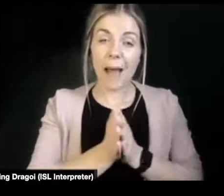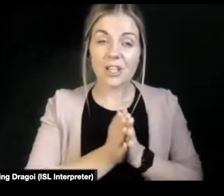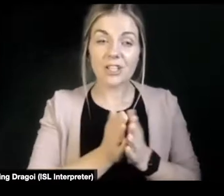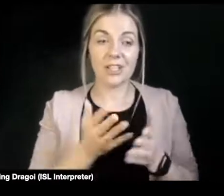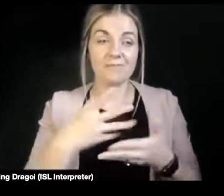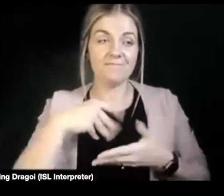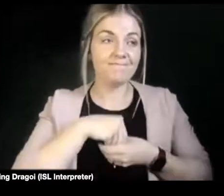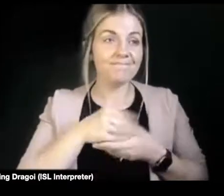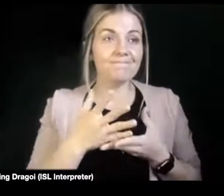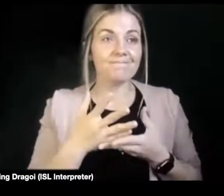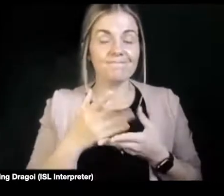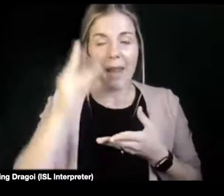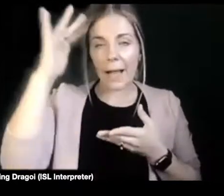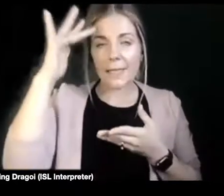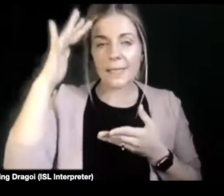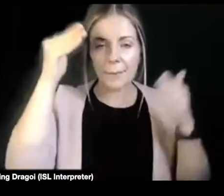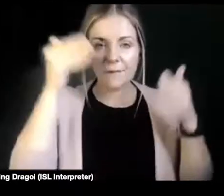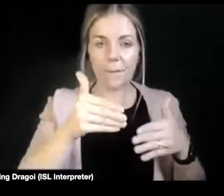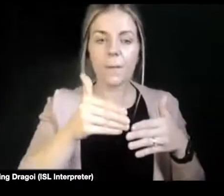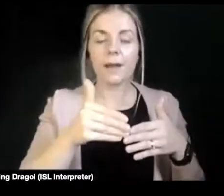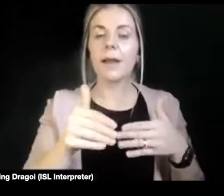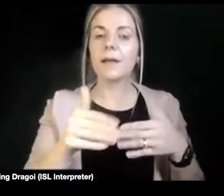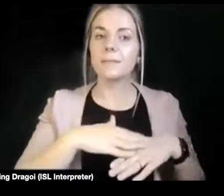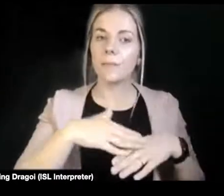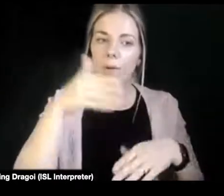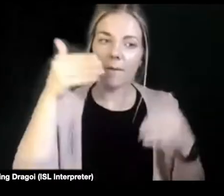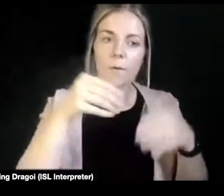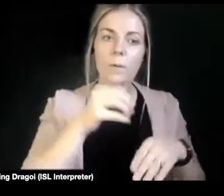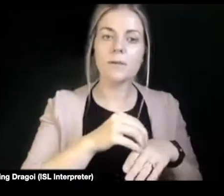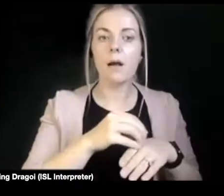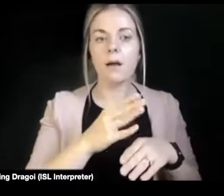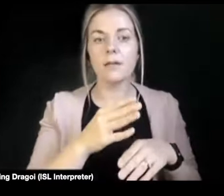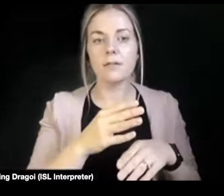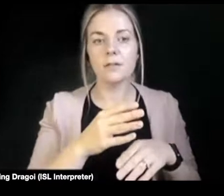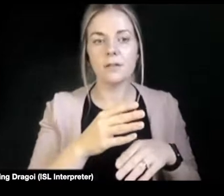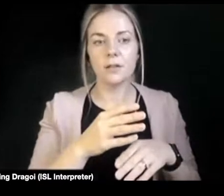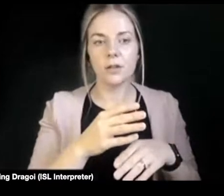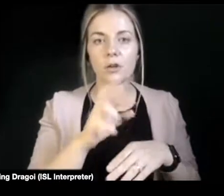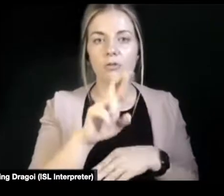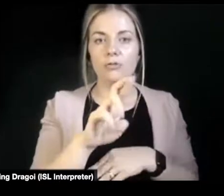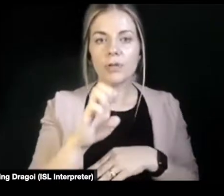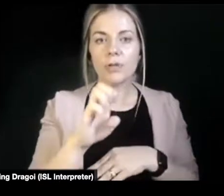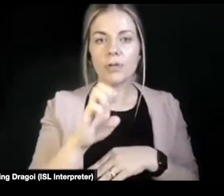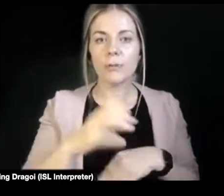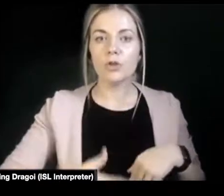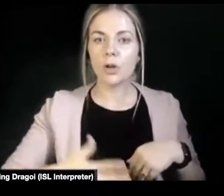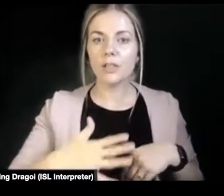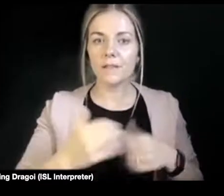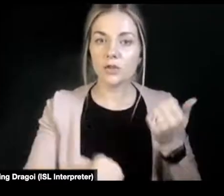academic life would be completely around the area of reproductive justice and sexual citizenship.